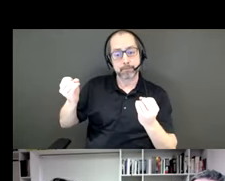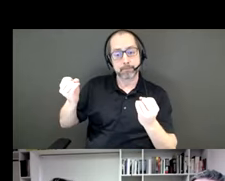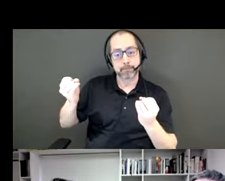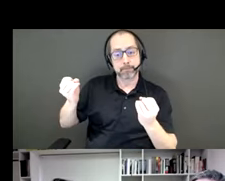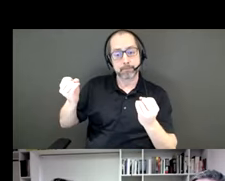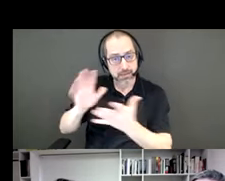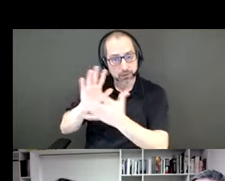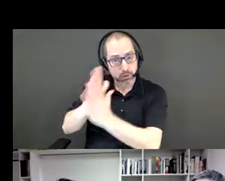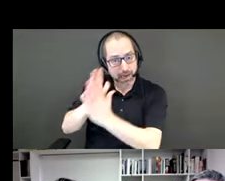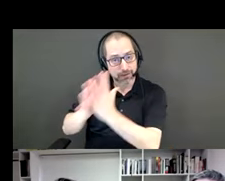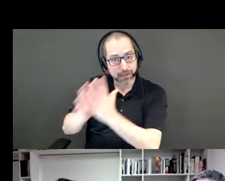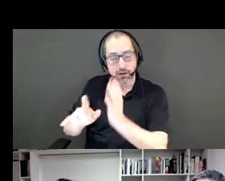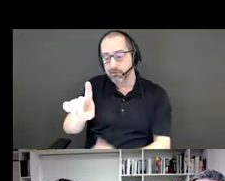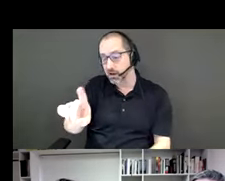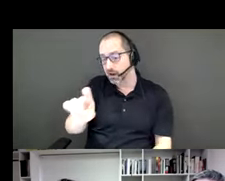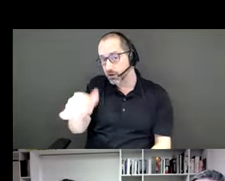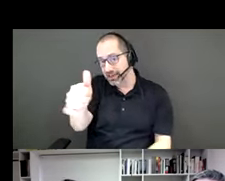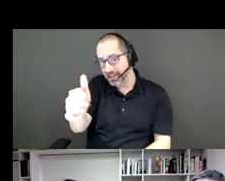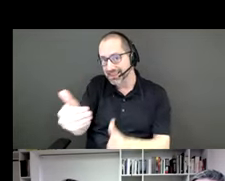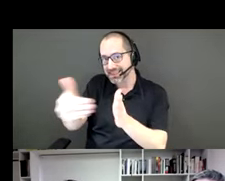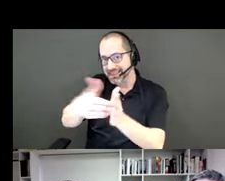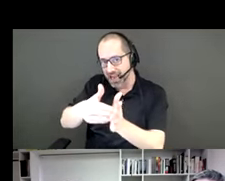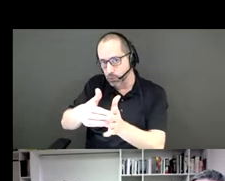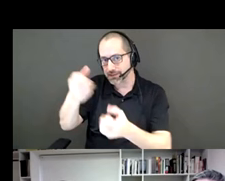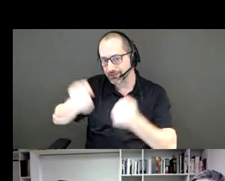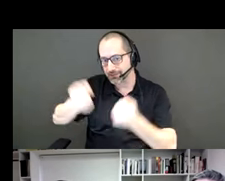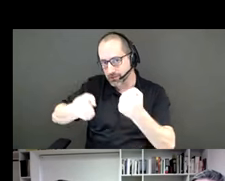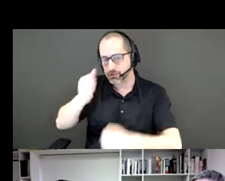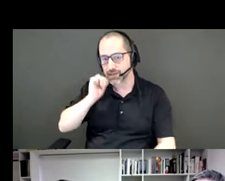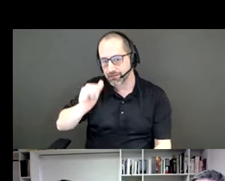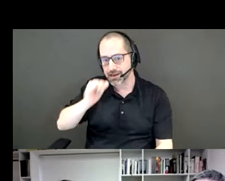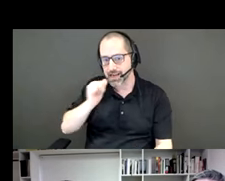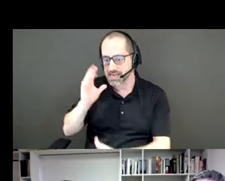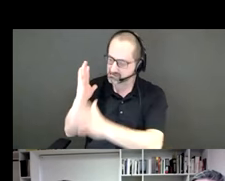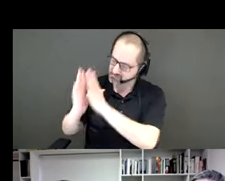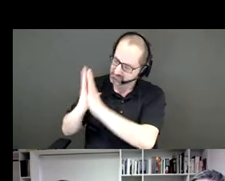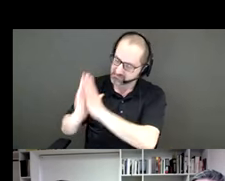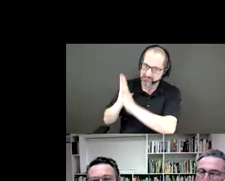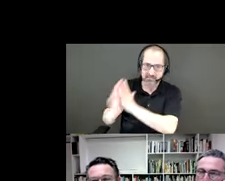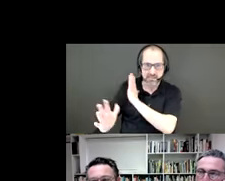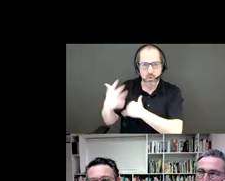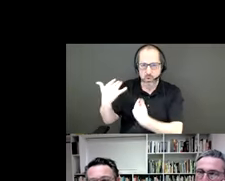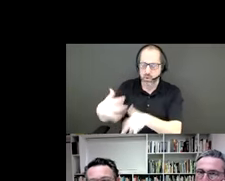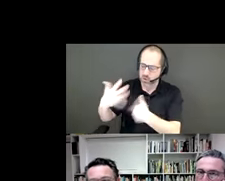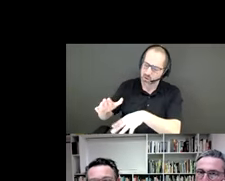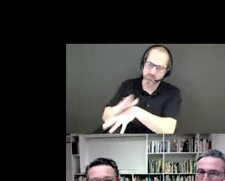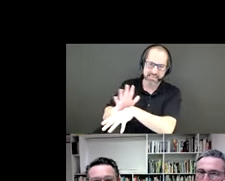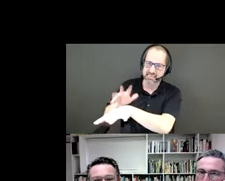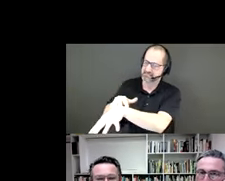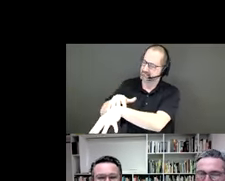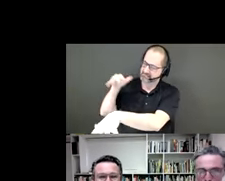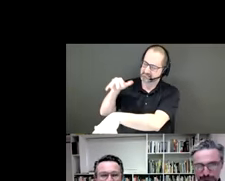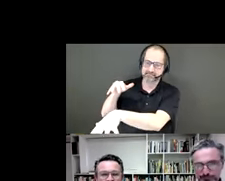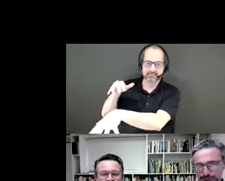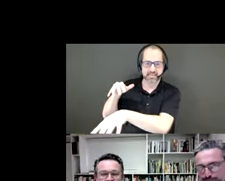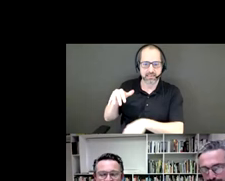is 110,000 vehicles per day. And it's Canada's fourth most congested traffic bottleneck. So